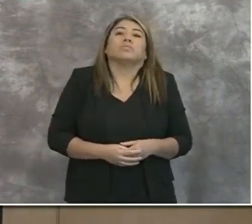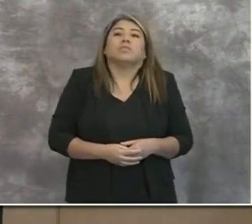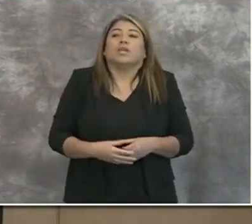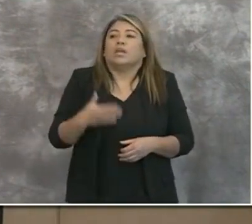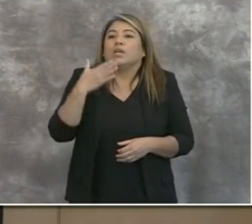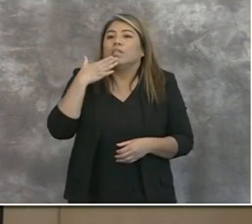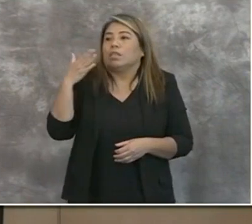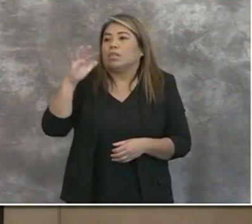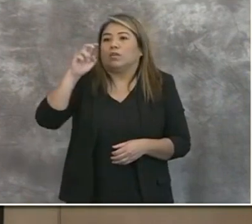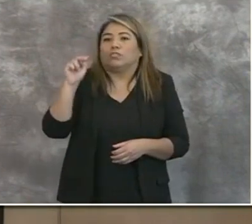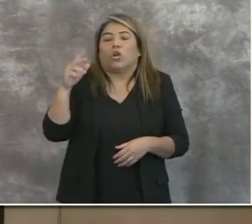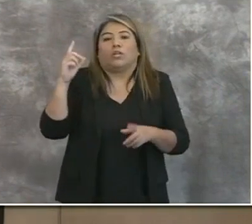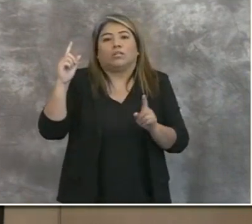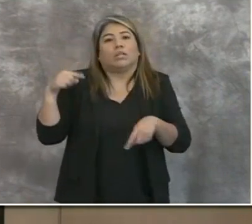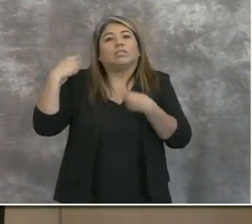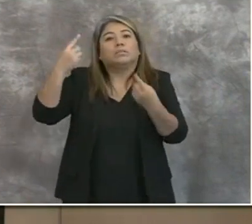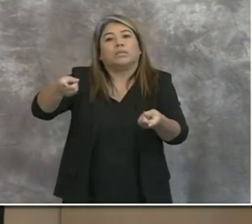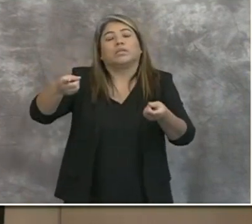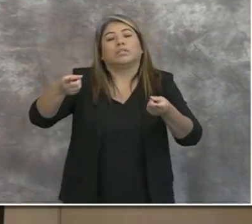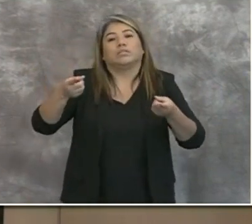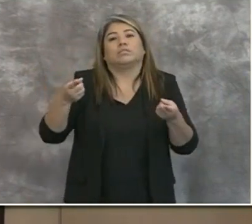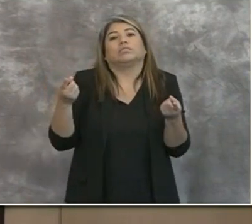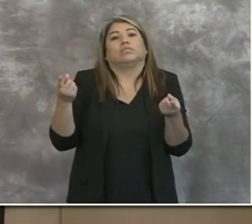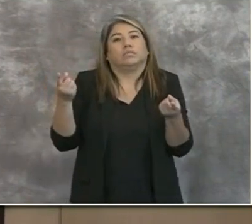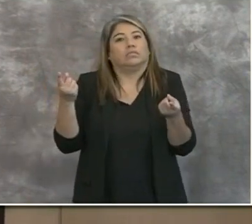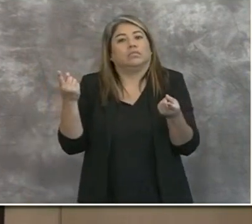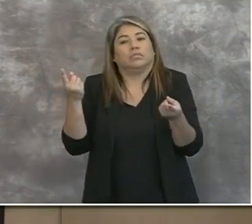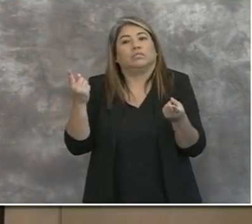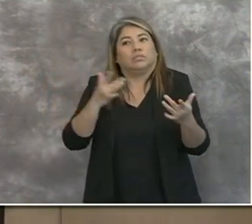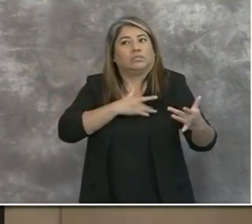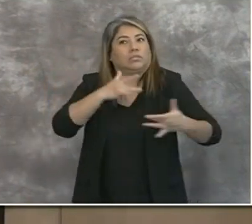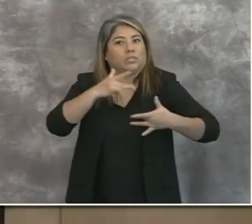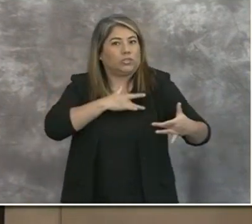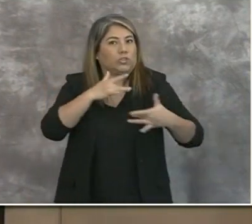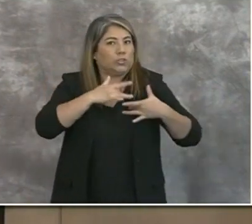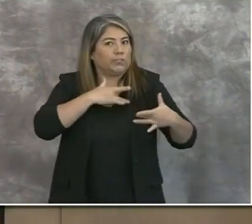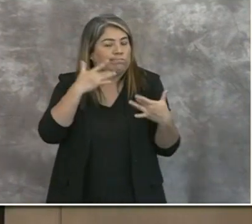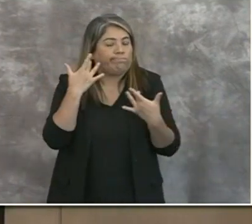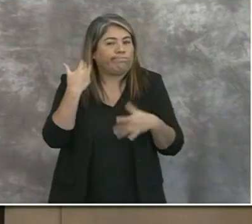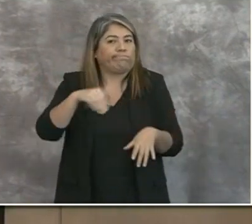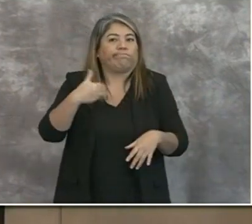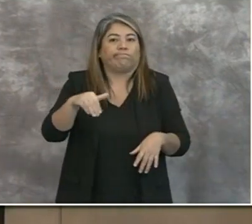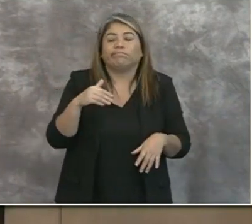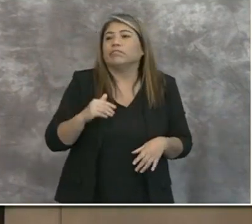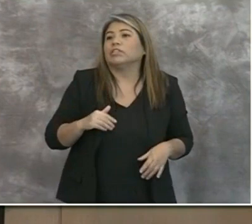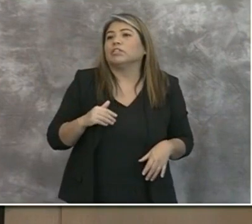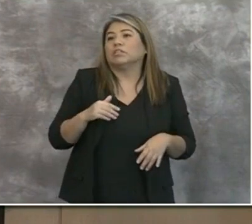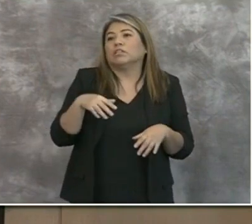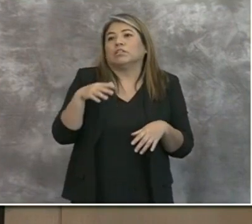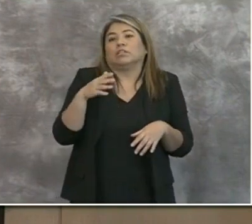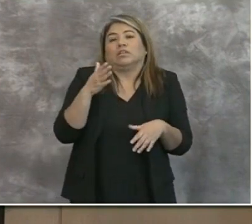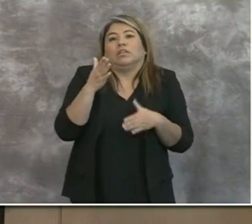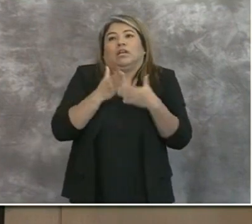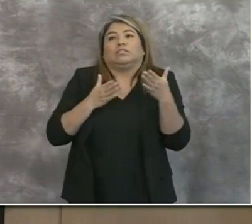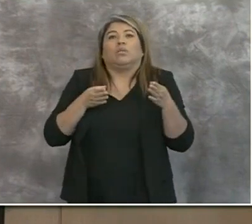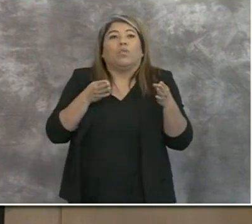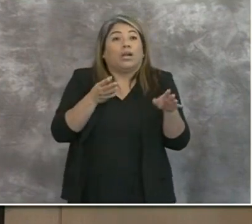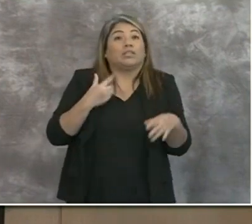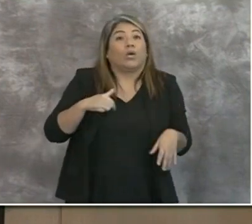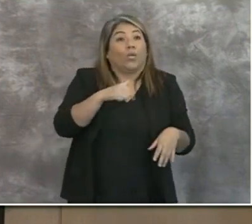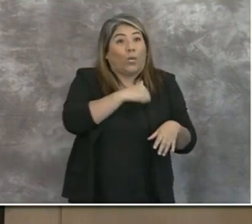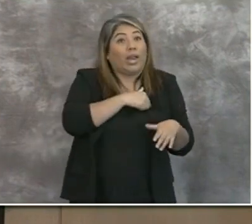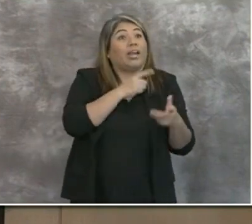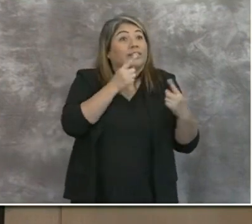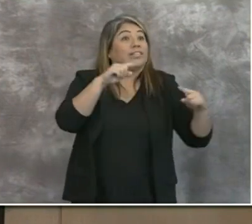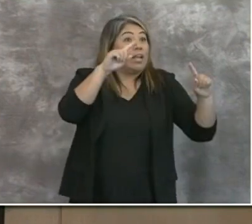Thank you, John. That's been a growing concern, is in some ways have we become a victim of our own success and that we had